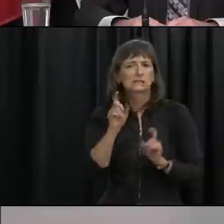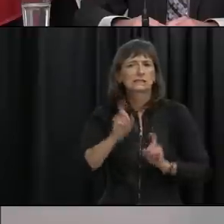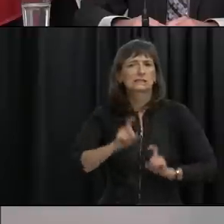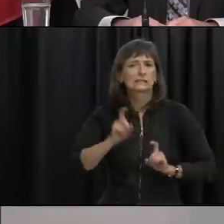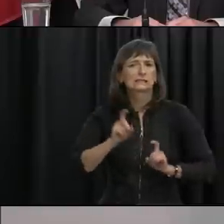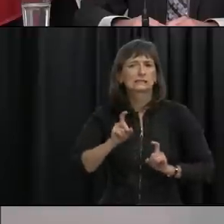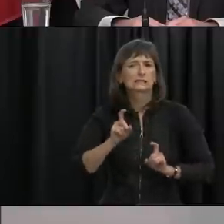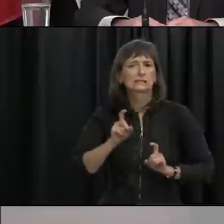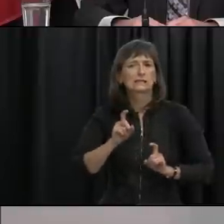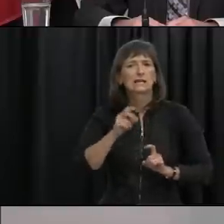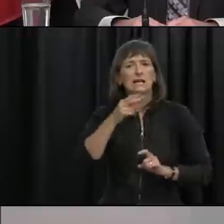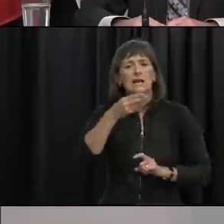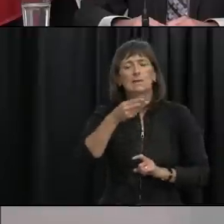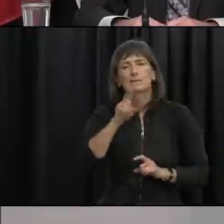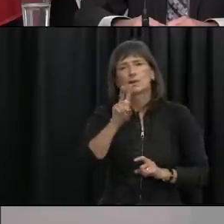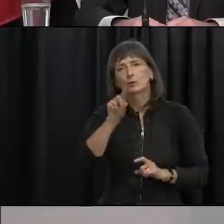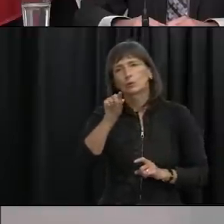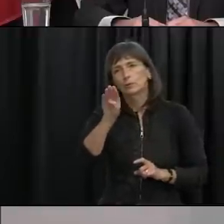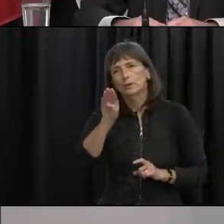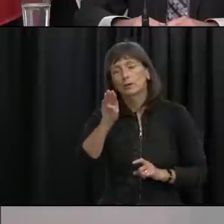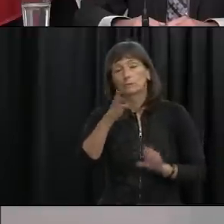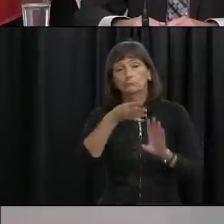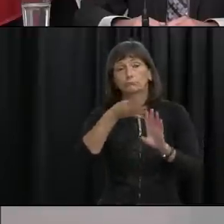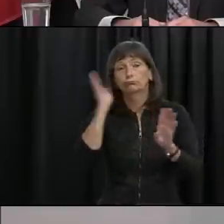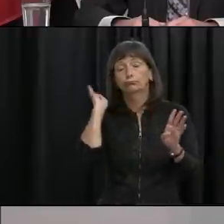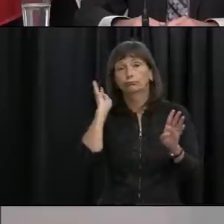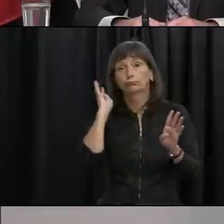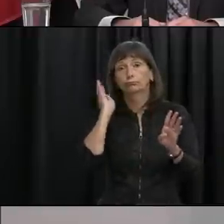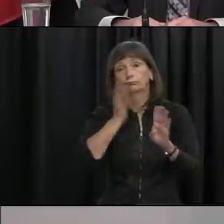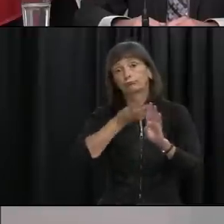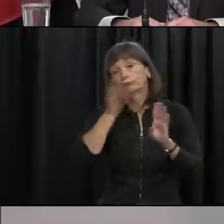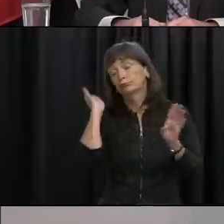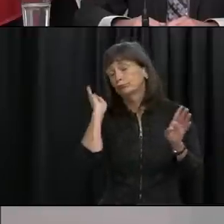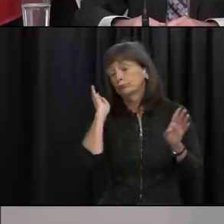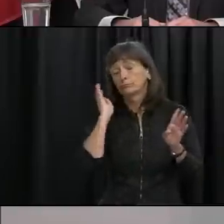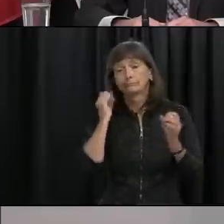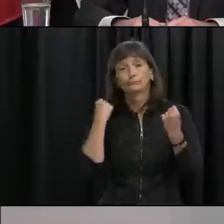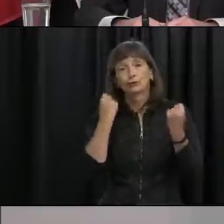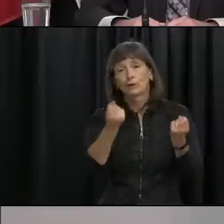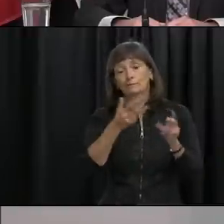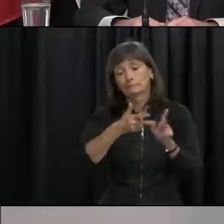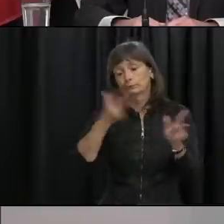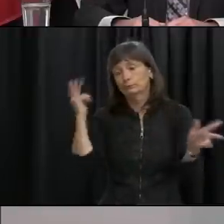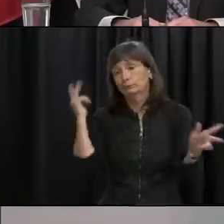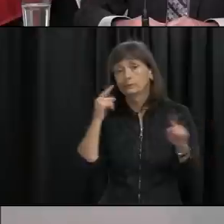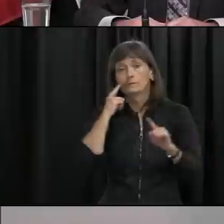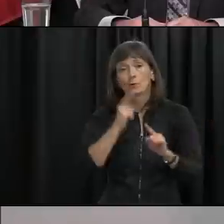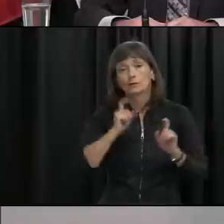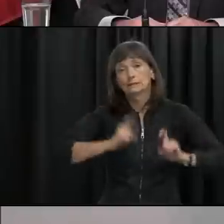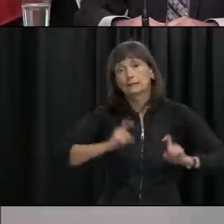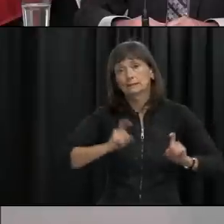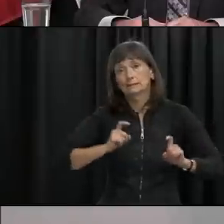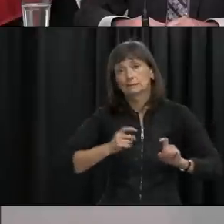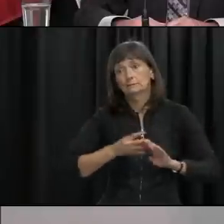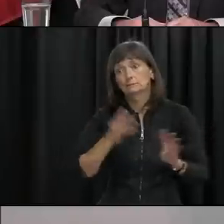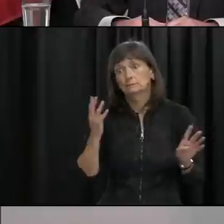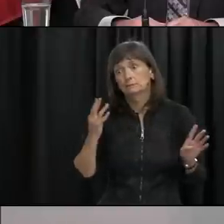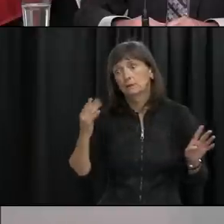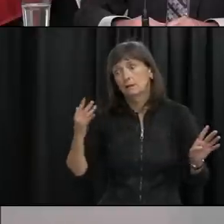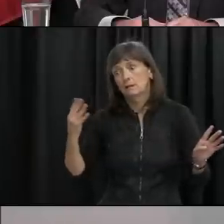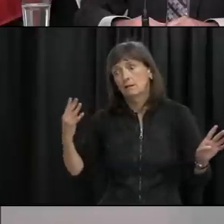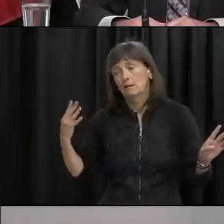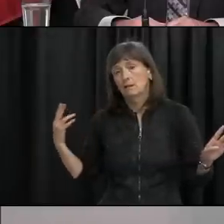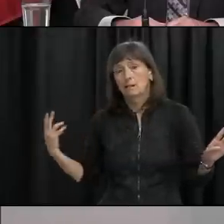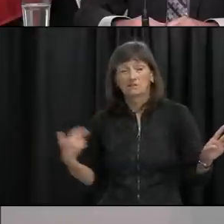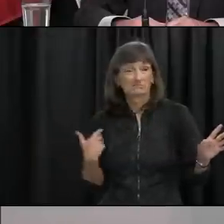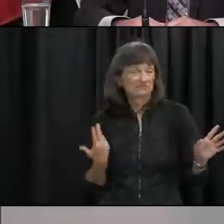region area of happy valley goose bay uh kilometers and kilometers long uh do you have any concerns about facilitating that or